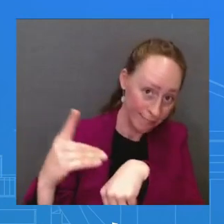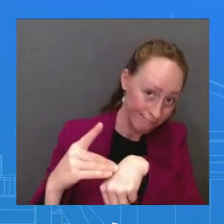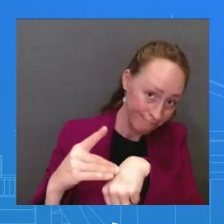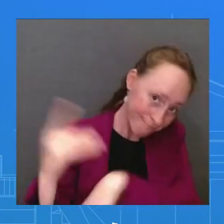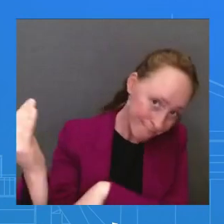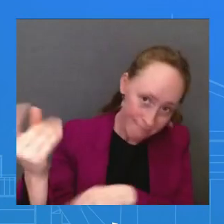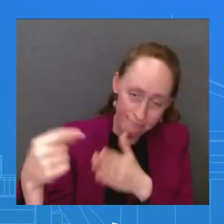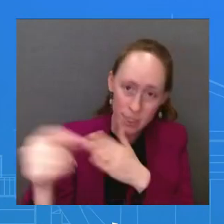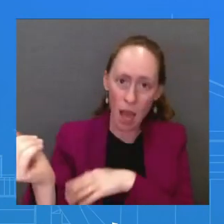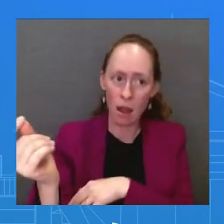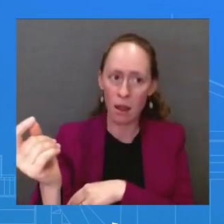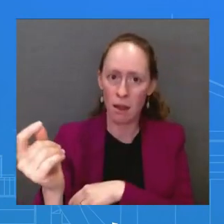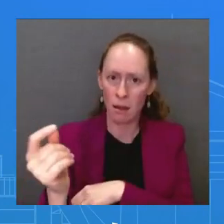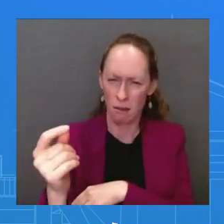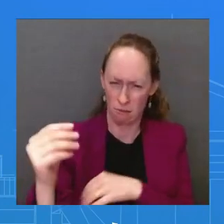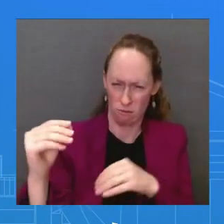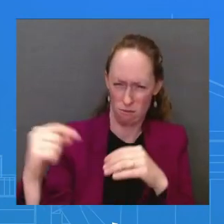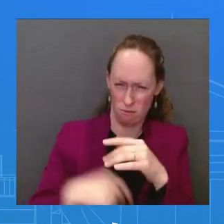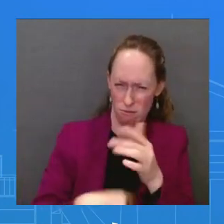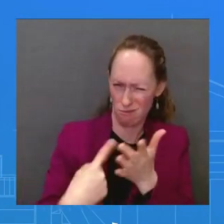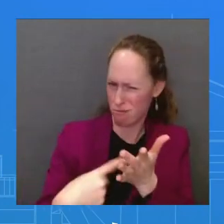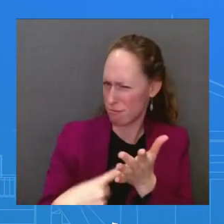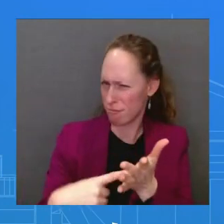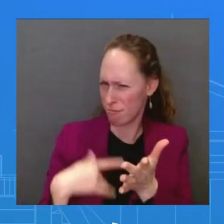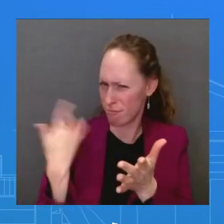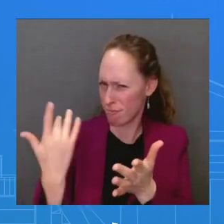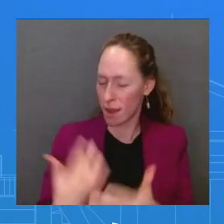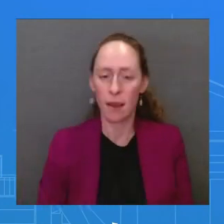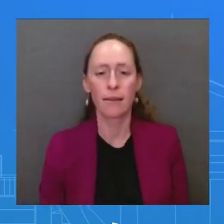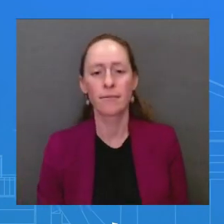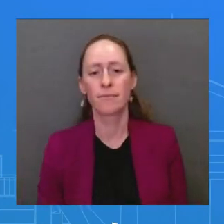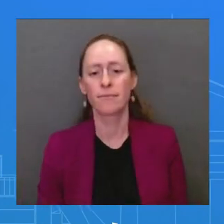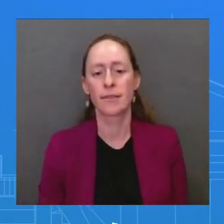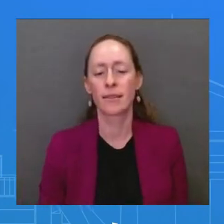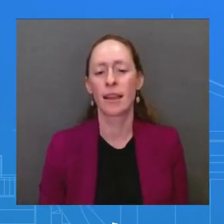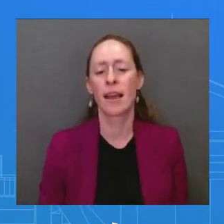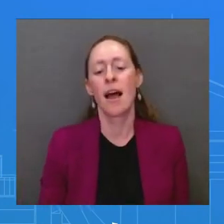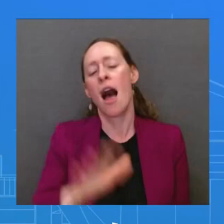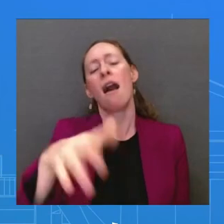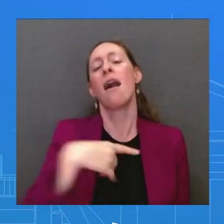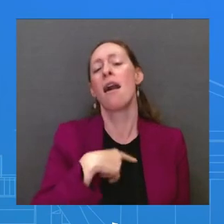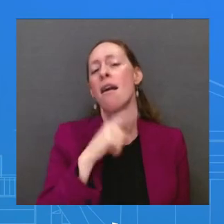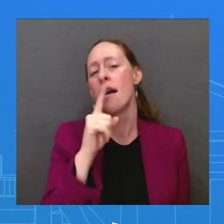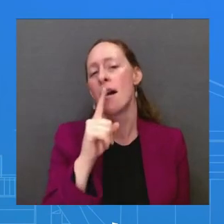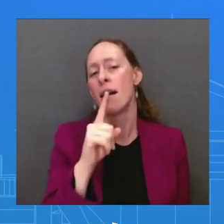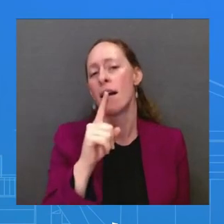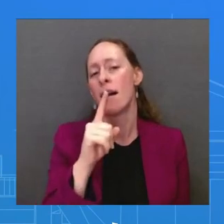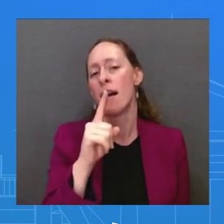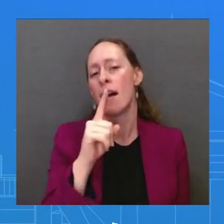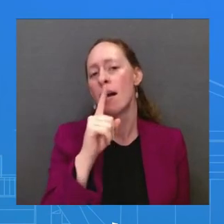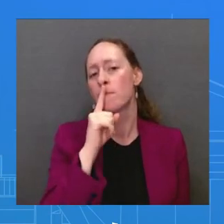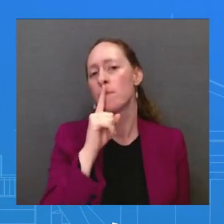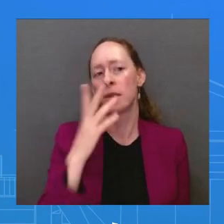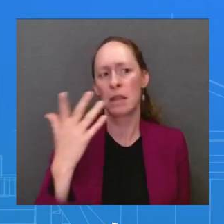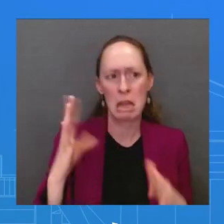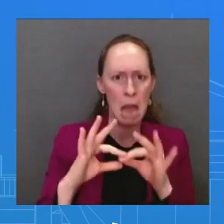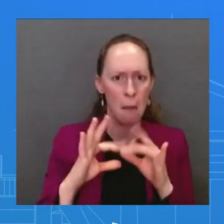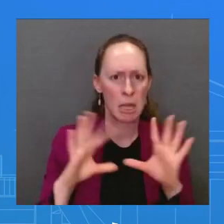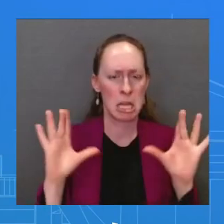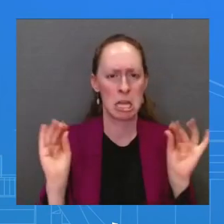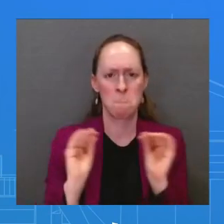especially as it relates to Palestine as well. I don't have anything – I'm not going to go beyond or further to what the national advisor shared.